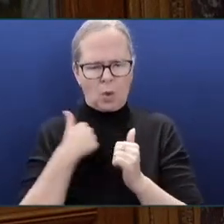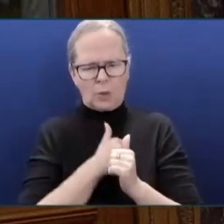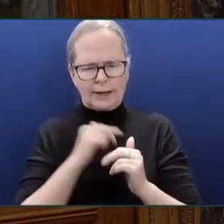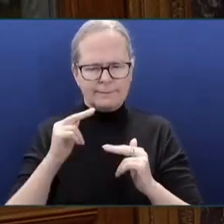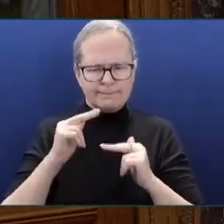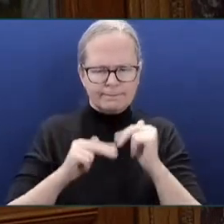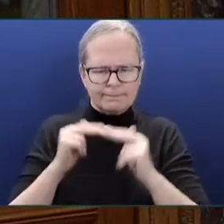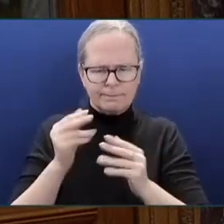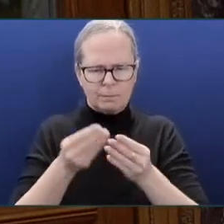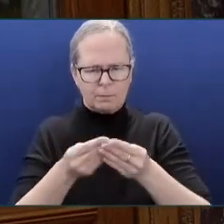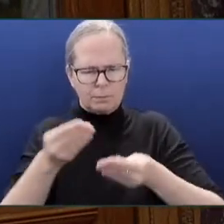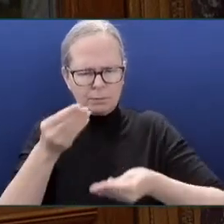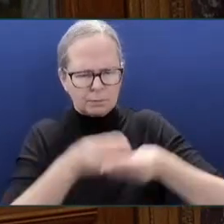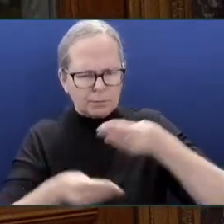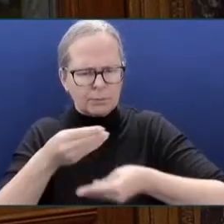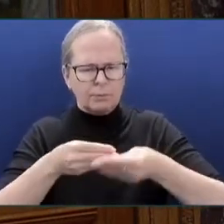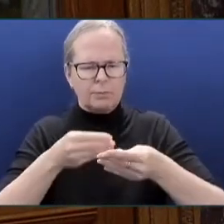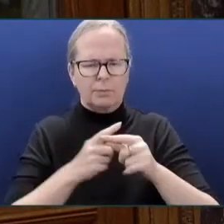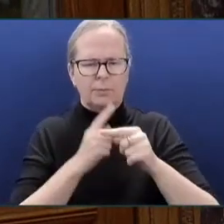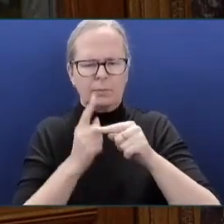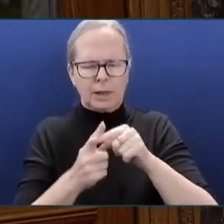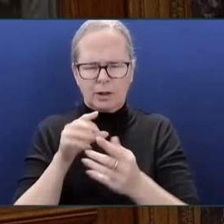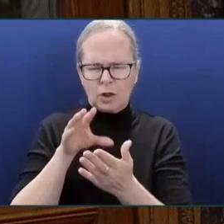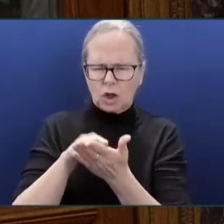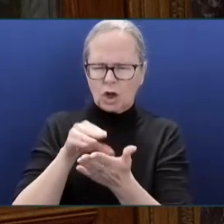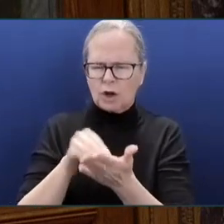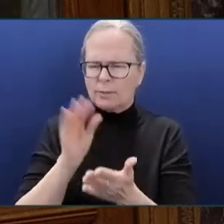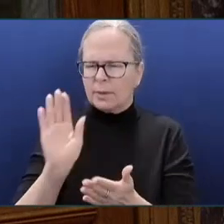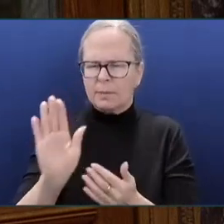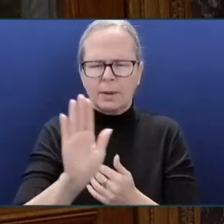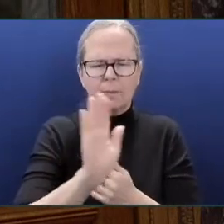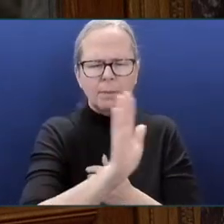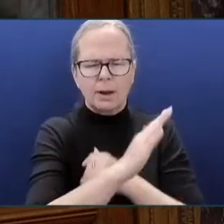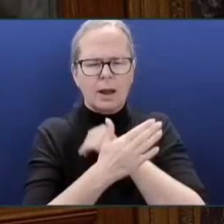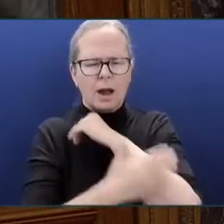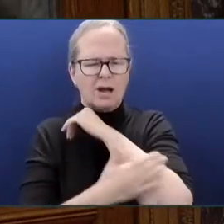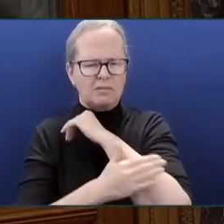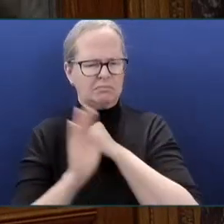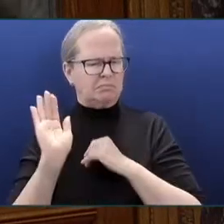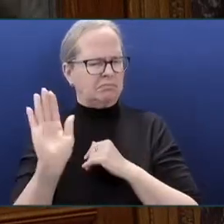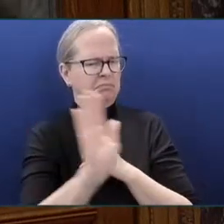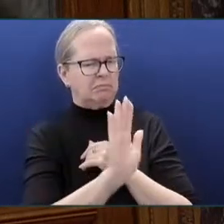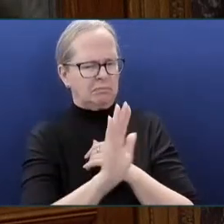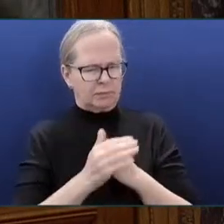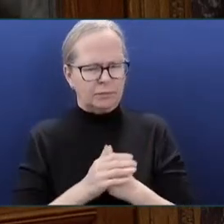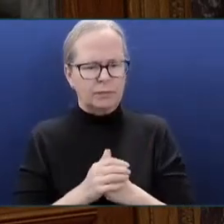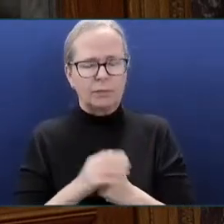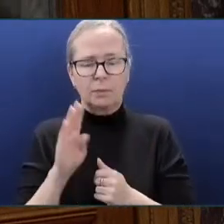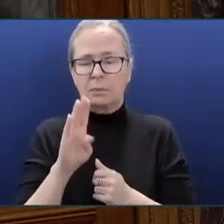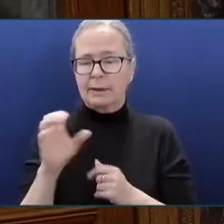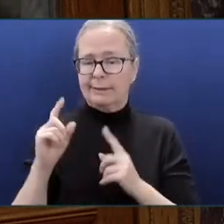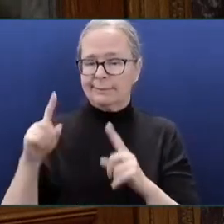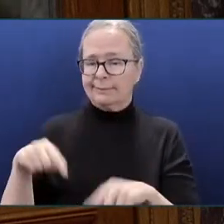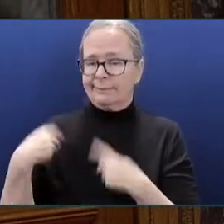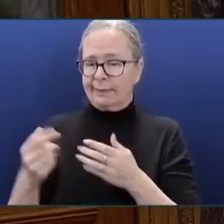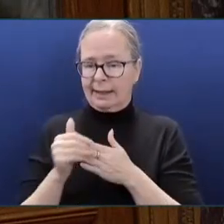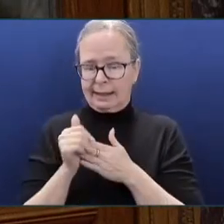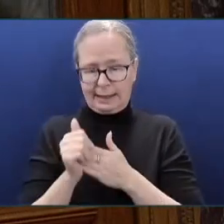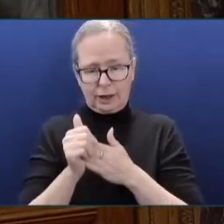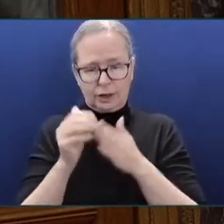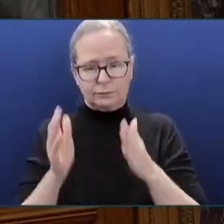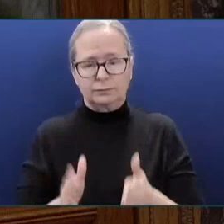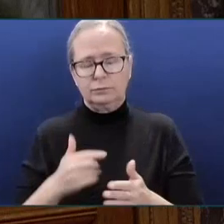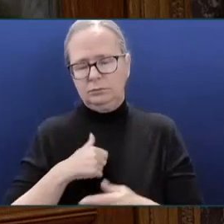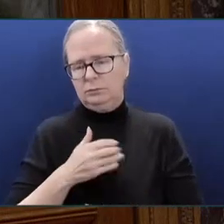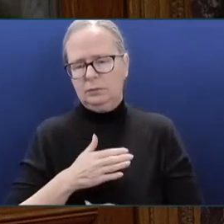doing in this area. British Columbia is a leader in this area, and I am so fortunate to serve as B.C.'s Parliamentary Secretary for Community